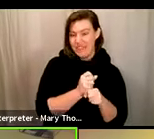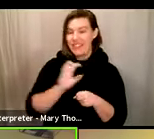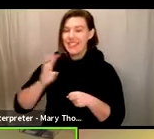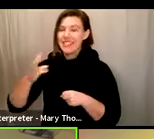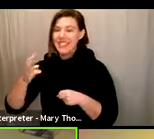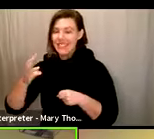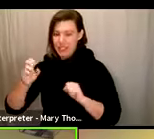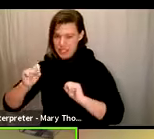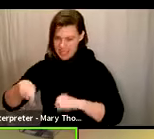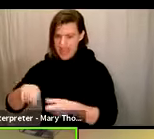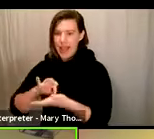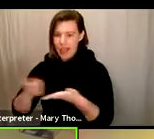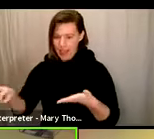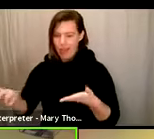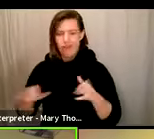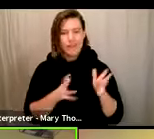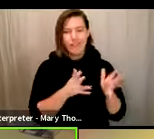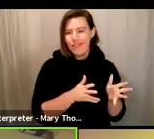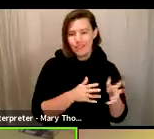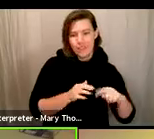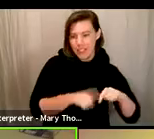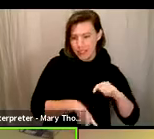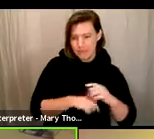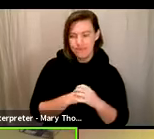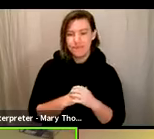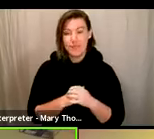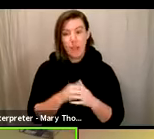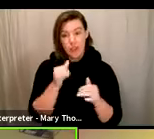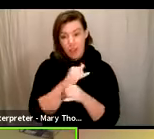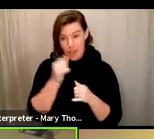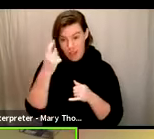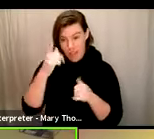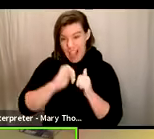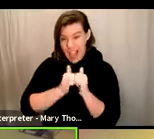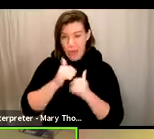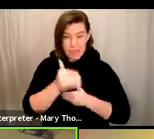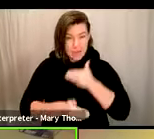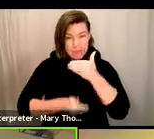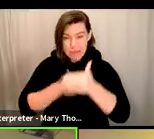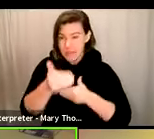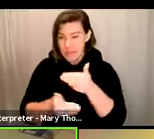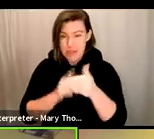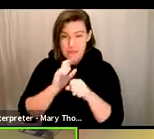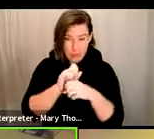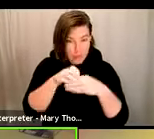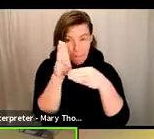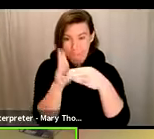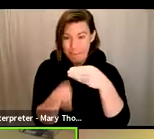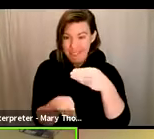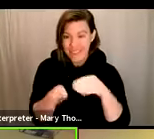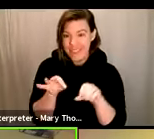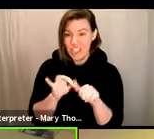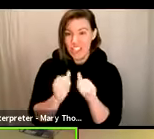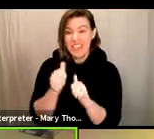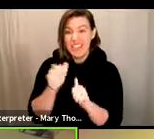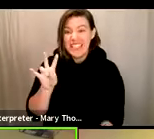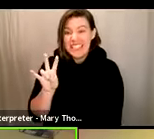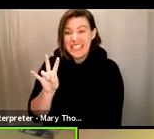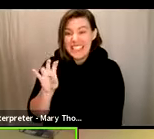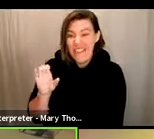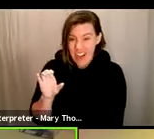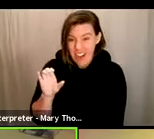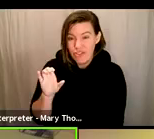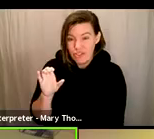we hired a staggering number of employees to help us get through this election. So we hired almost 700 additional temporary help